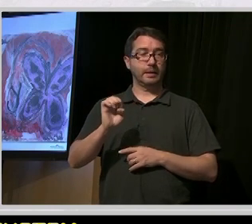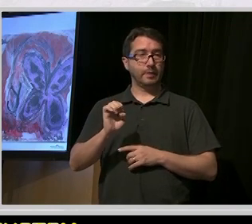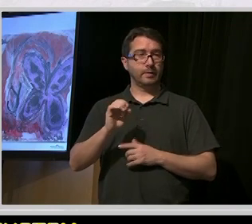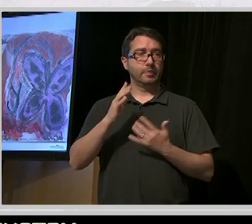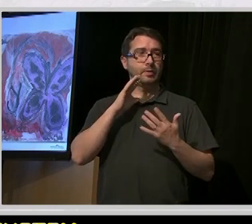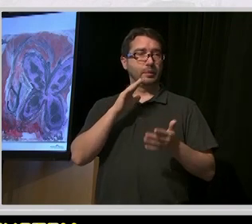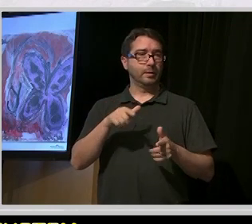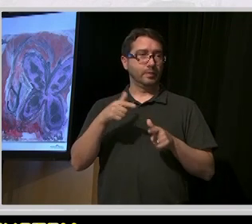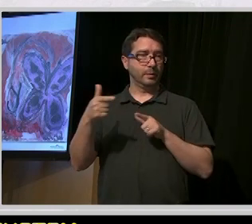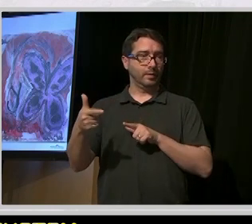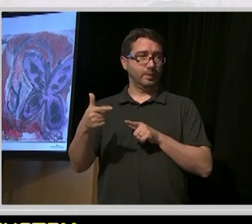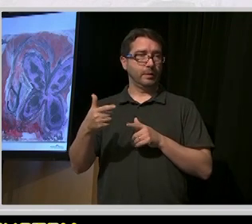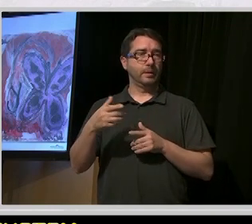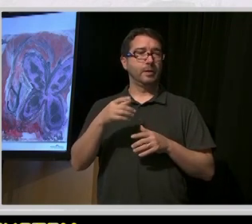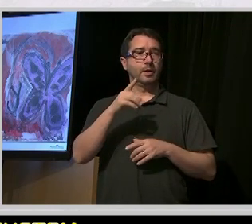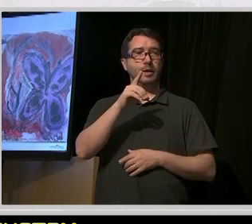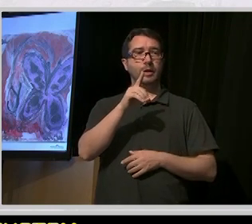Cool.